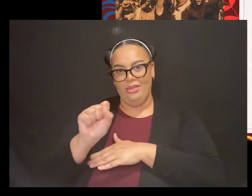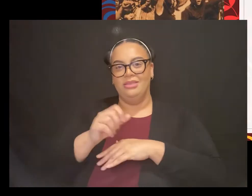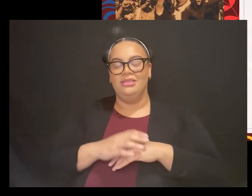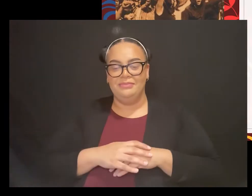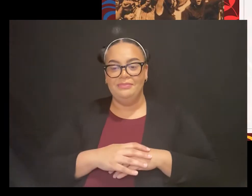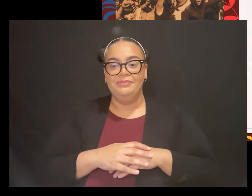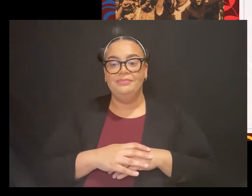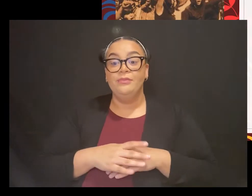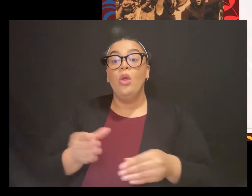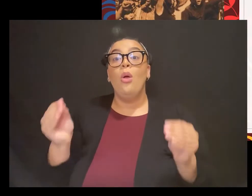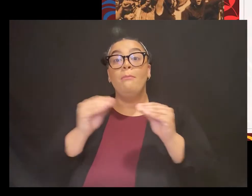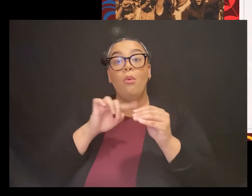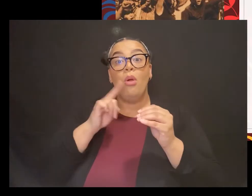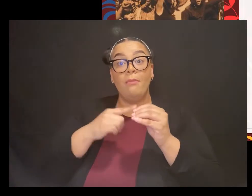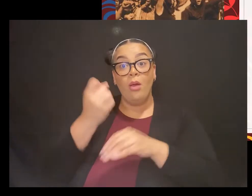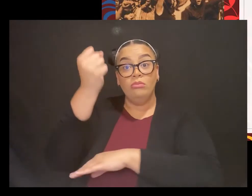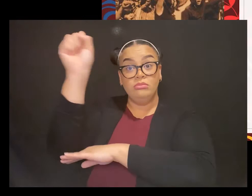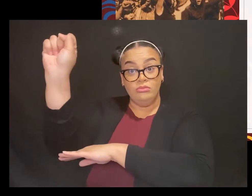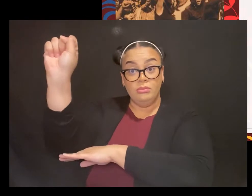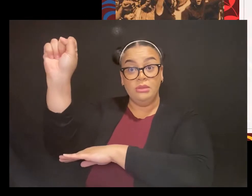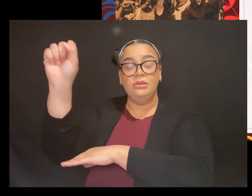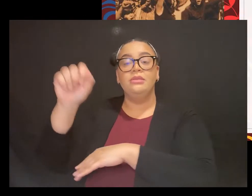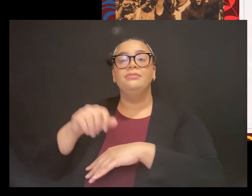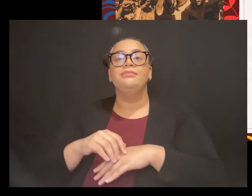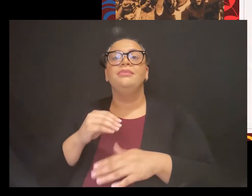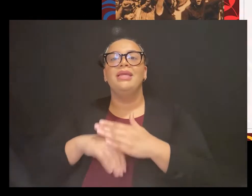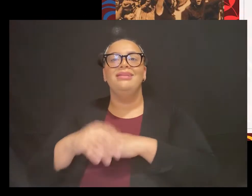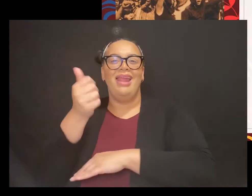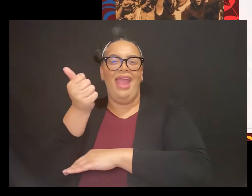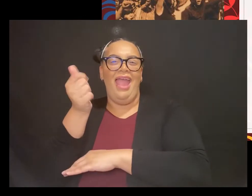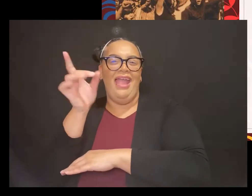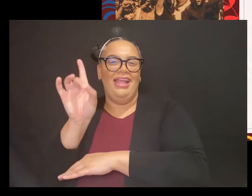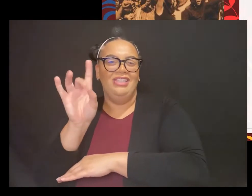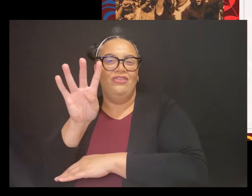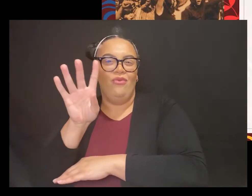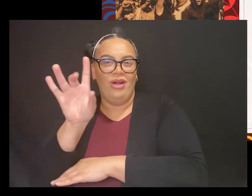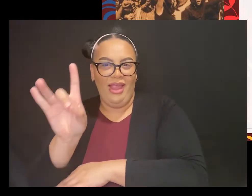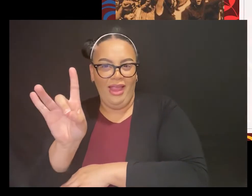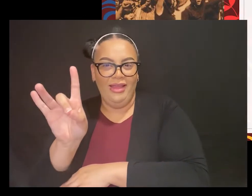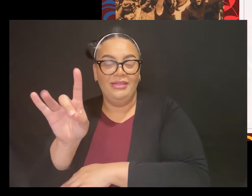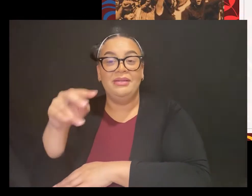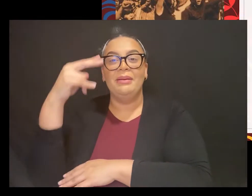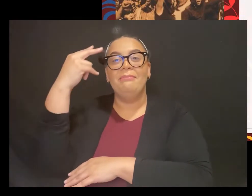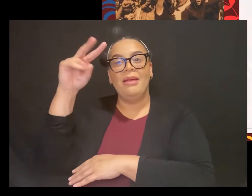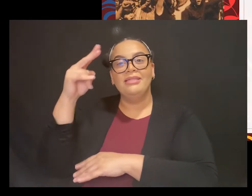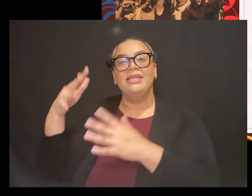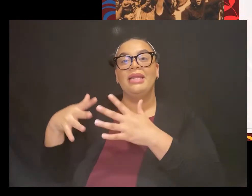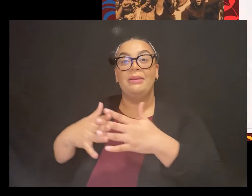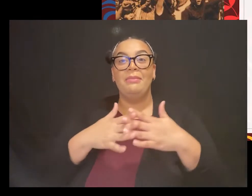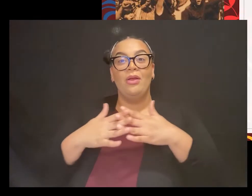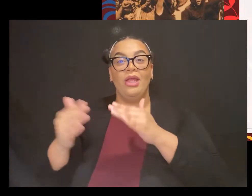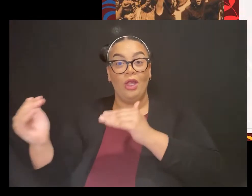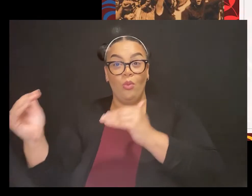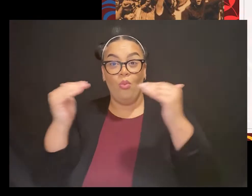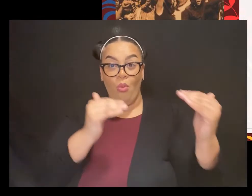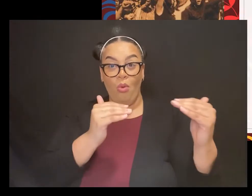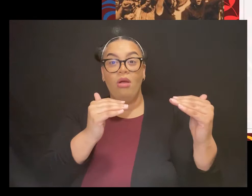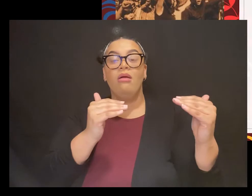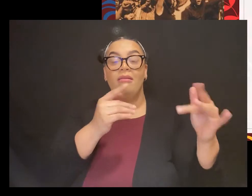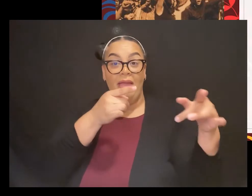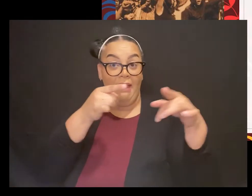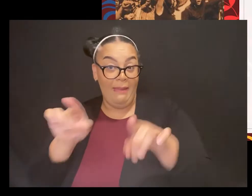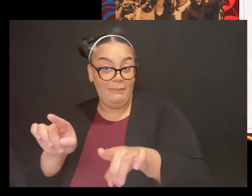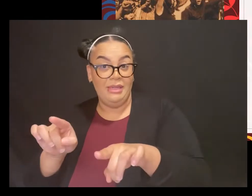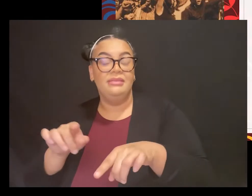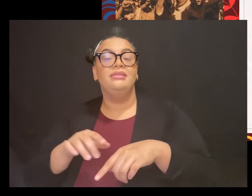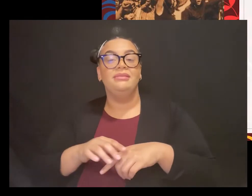1848, the Mexican-American War occurred and Mexico, large parts